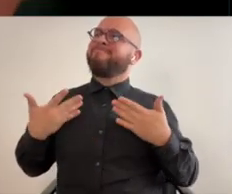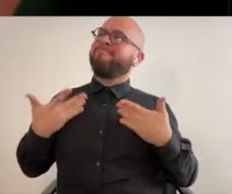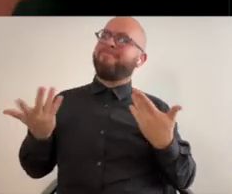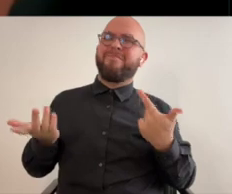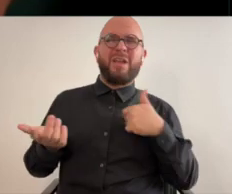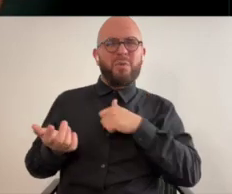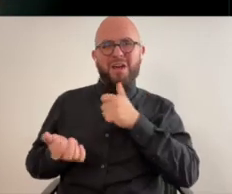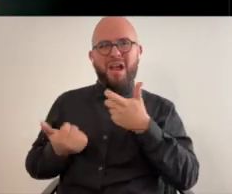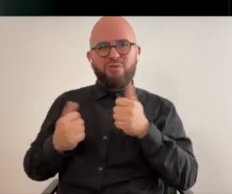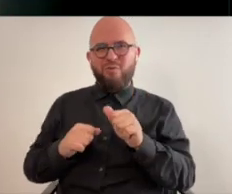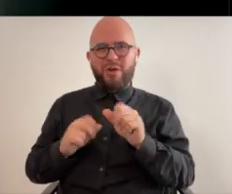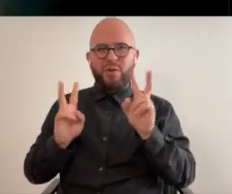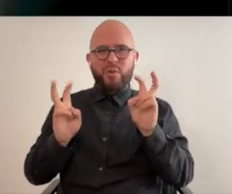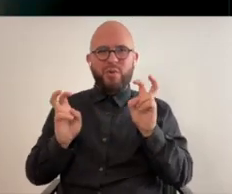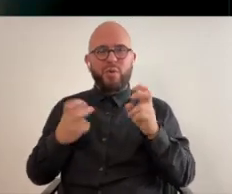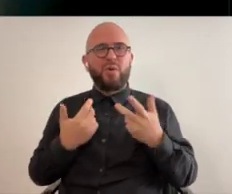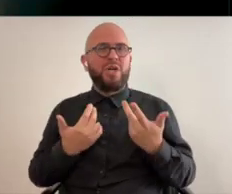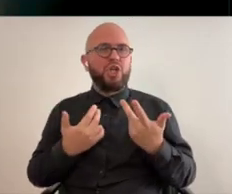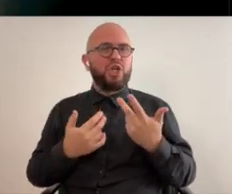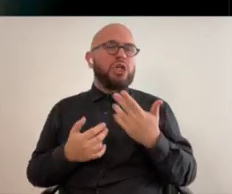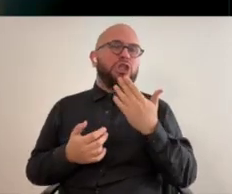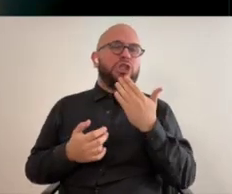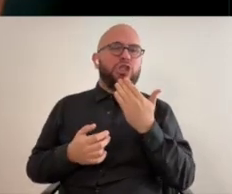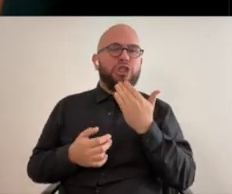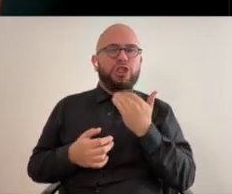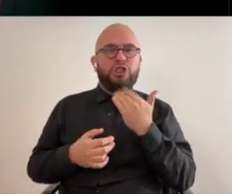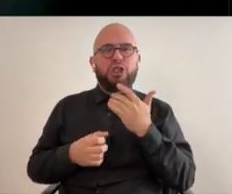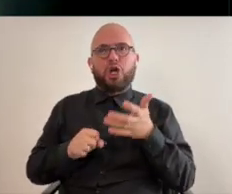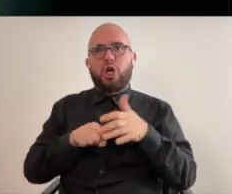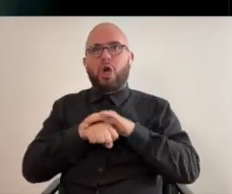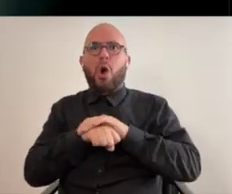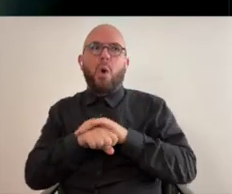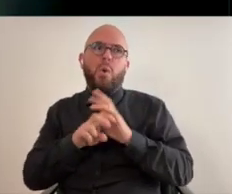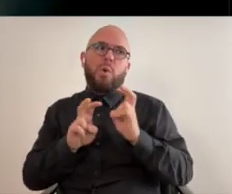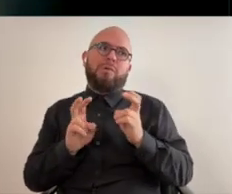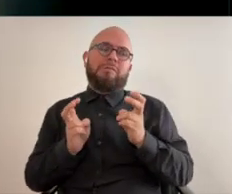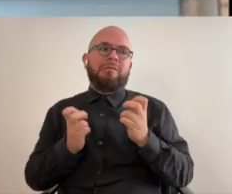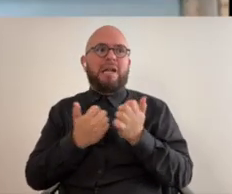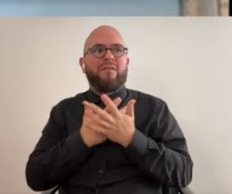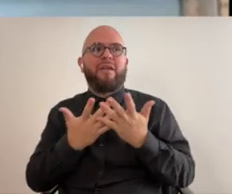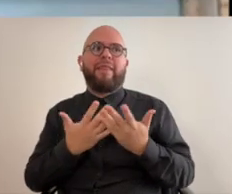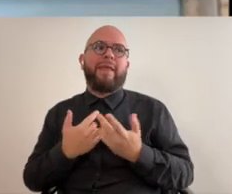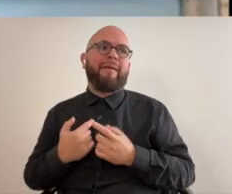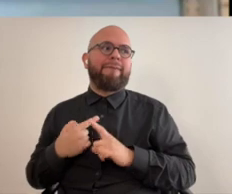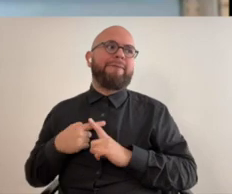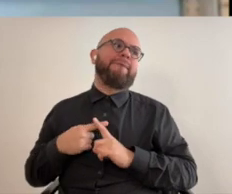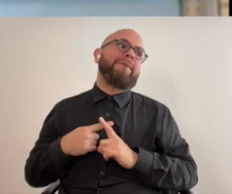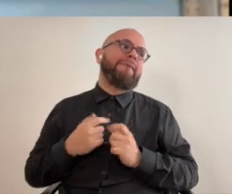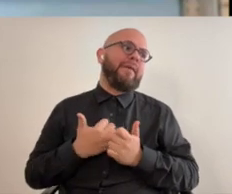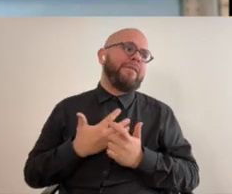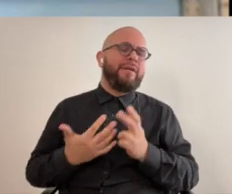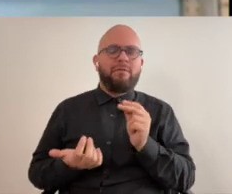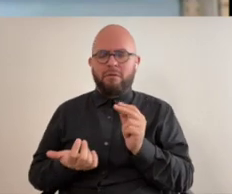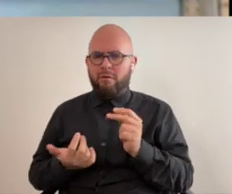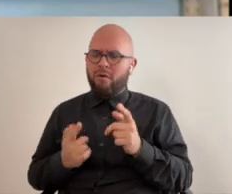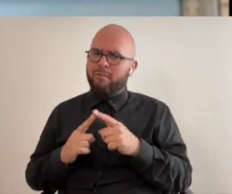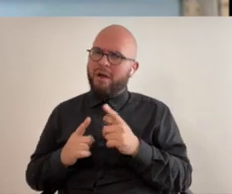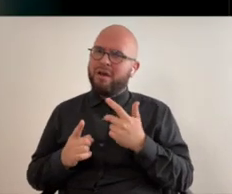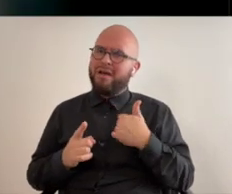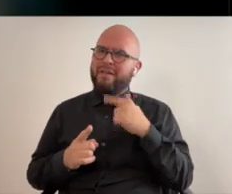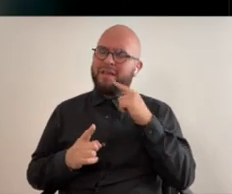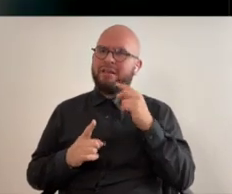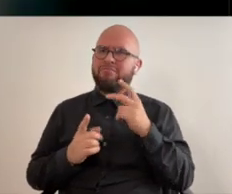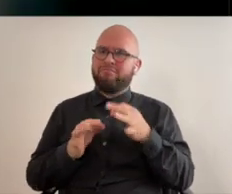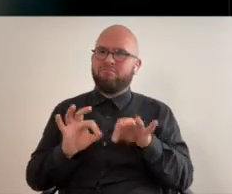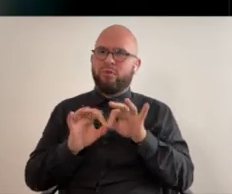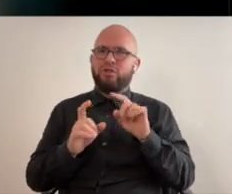uplifting light like now we're not trying to sugarcoat anything but to show a different side of the narrative